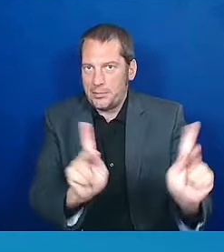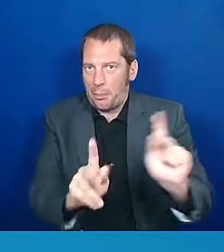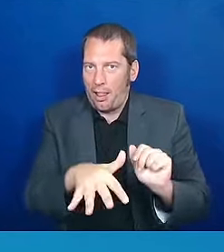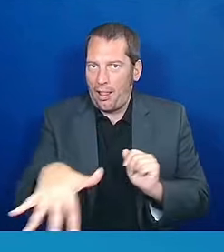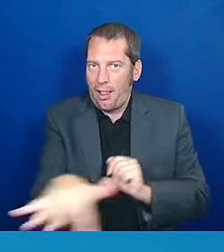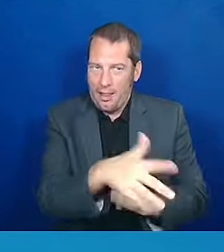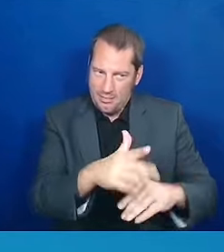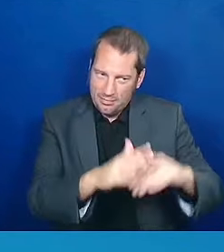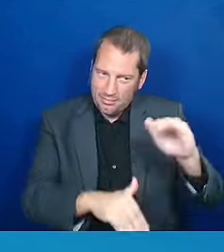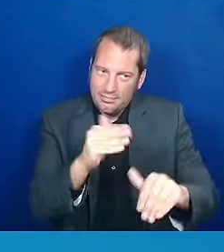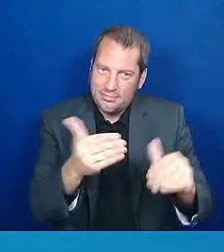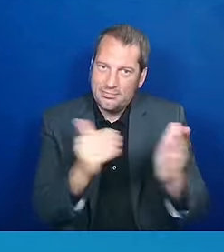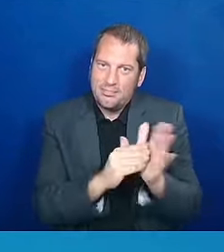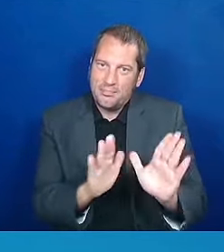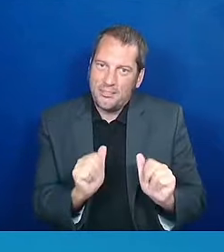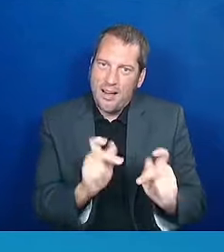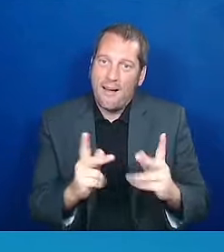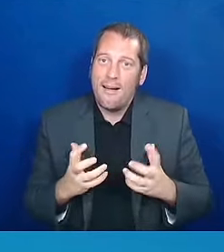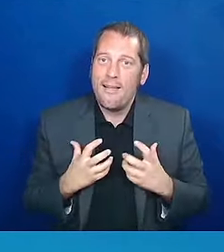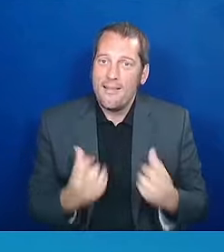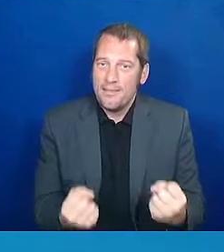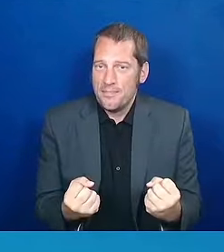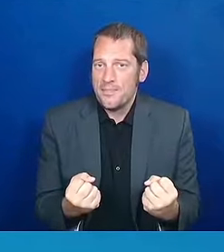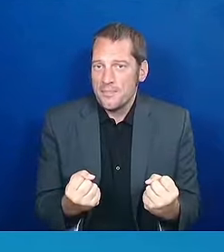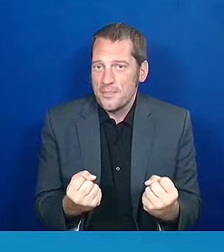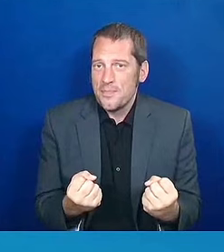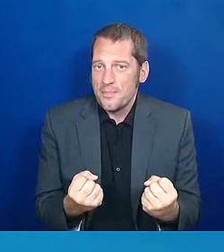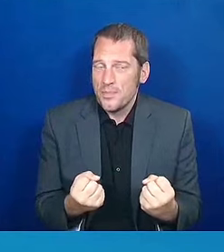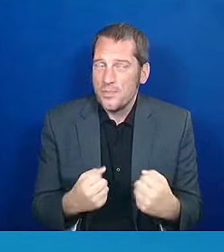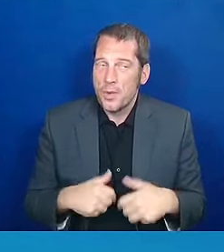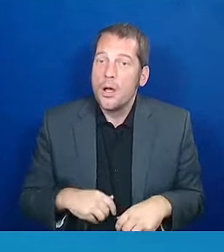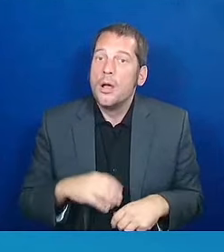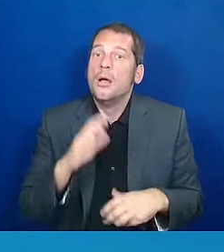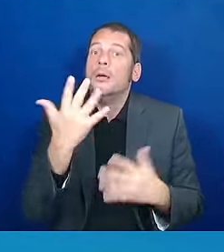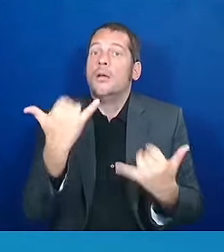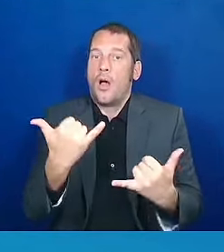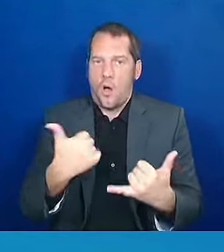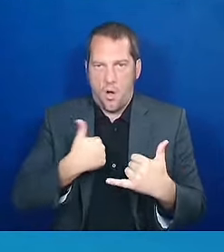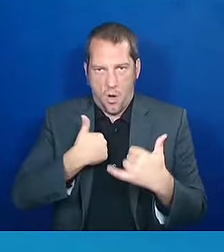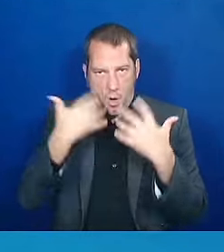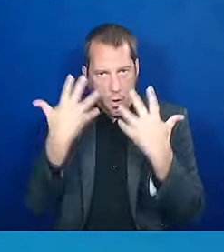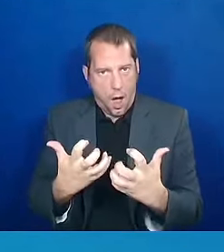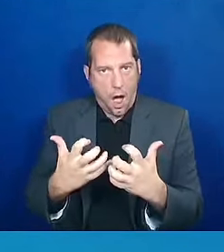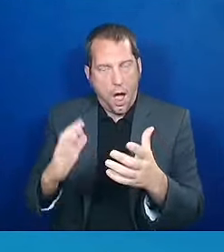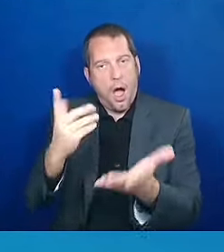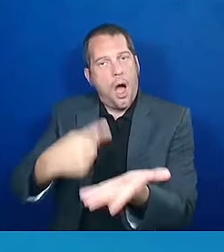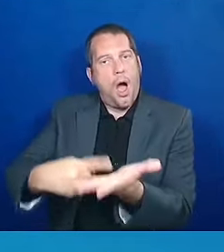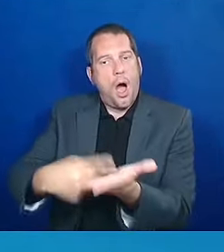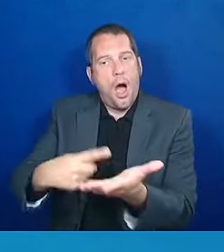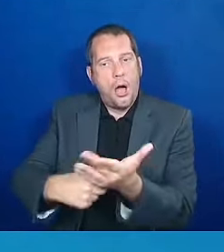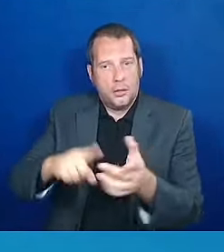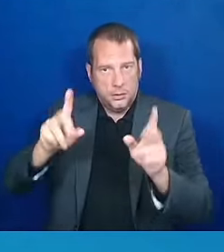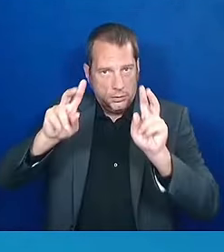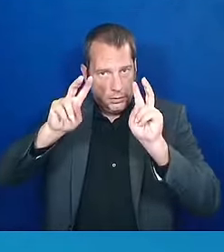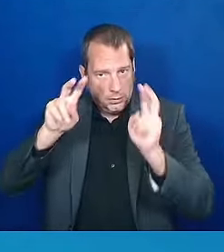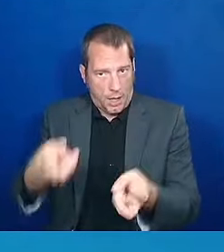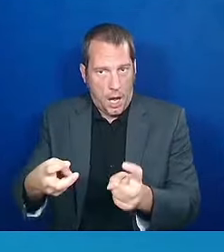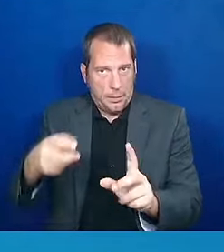I will address the topic at hand. President Soror's, as many of you know,